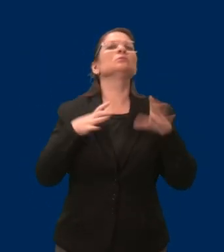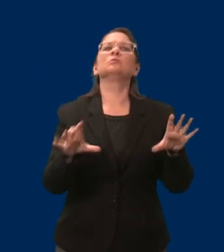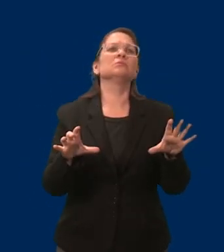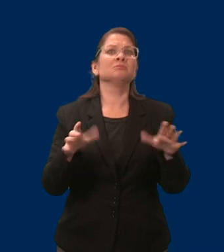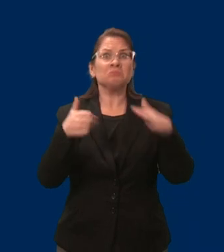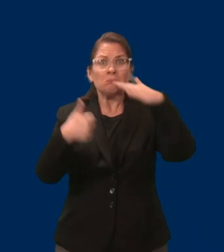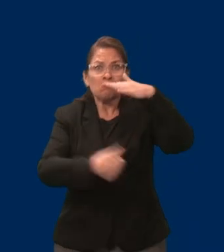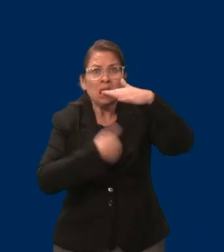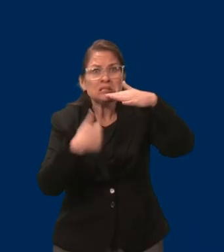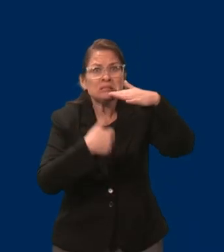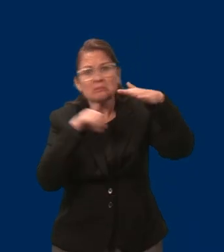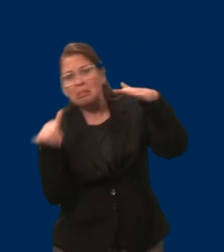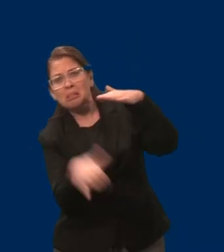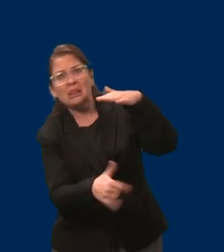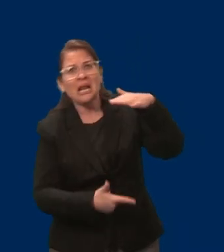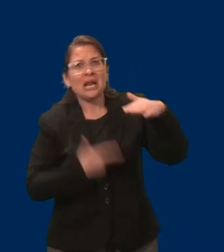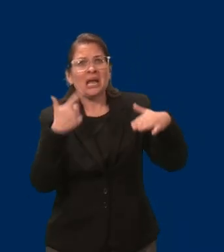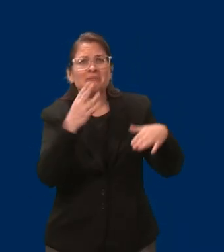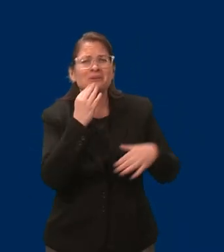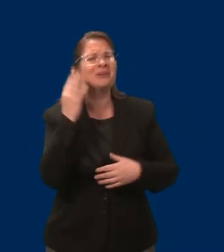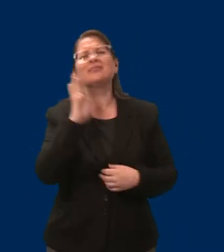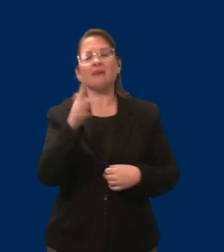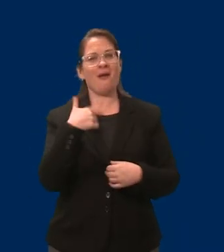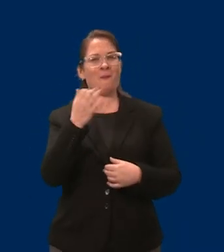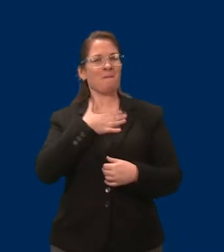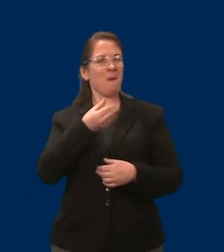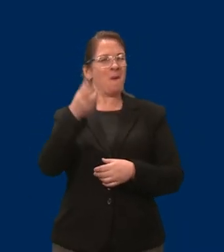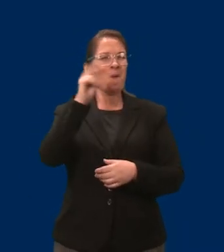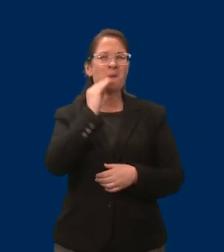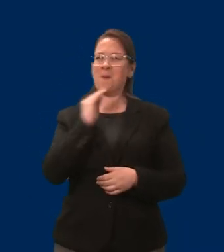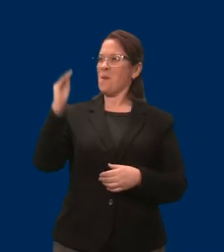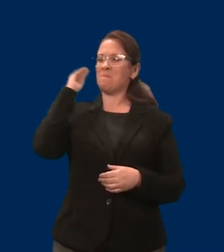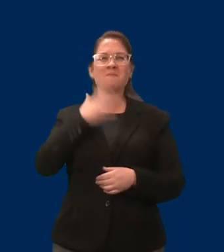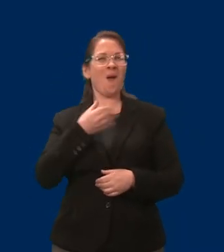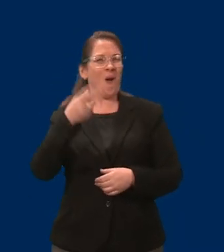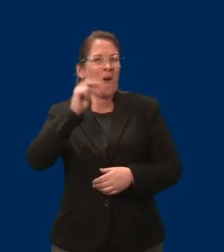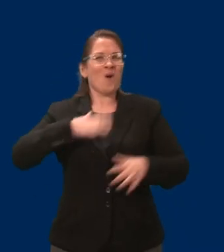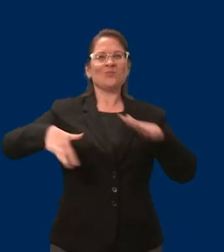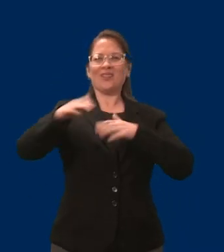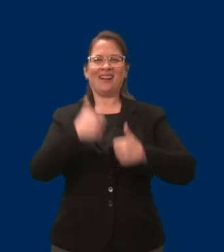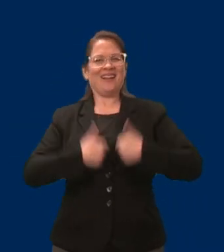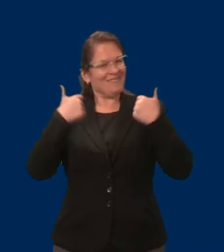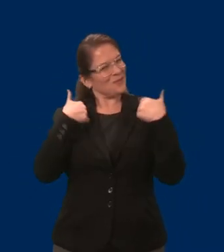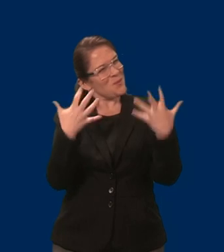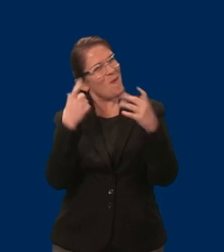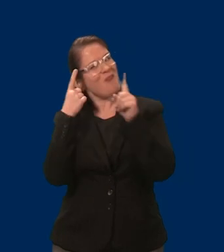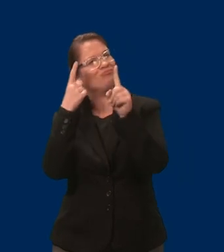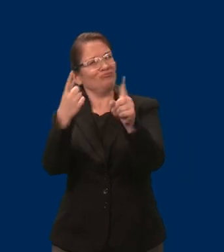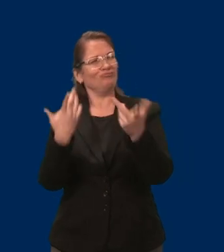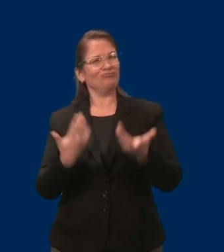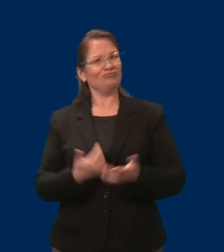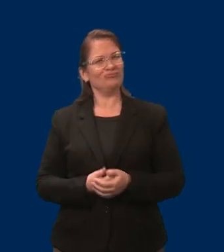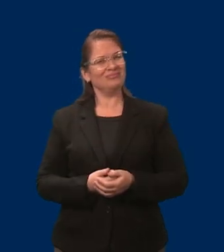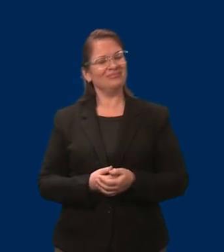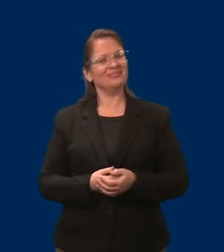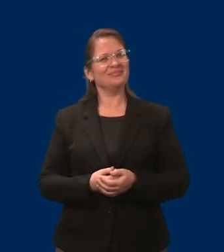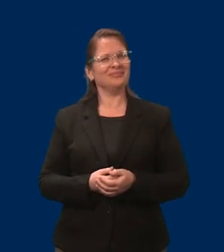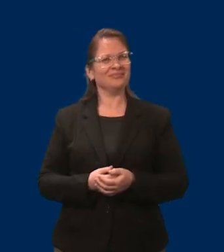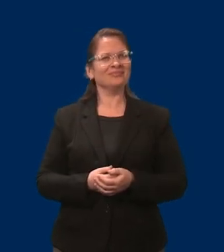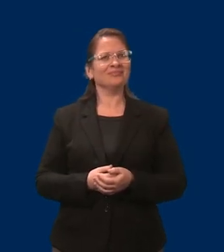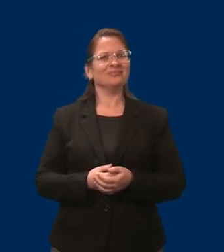so, you know, our goal is to kind of work this session and create some reasonable solutions to help improve